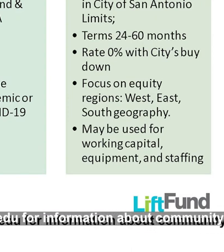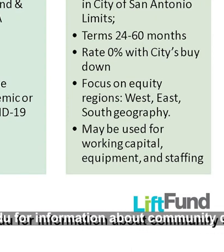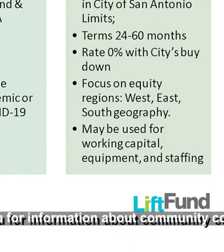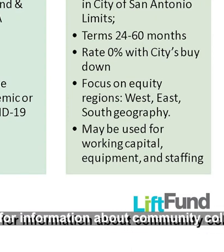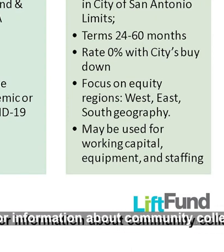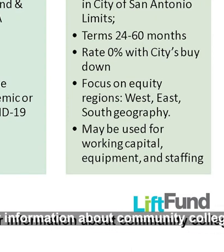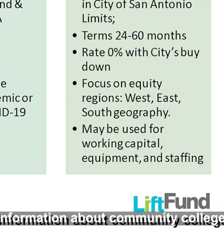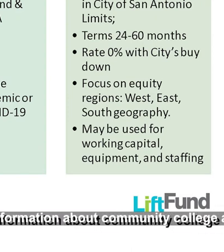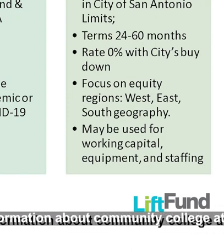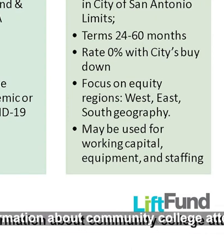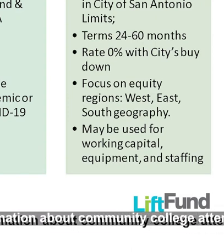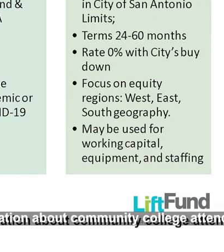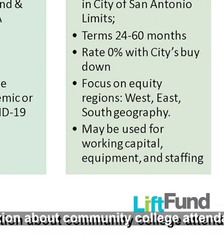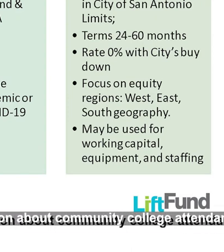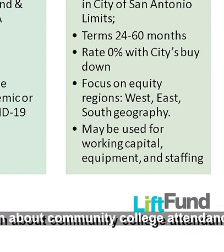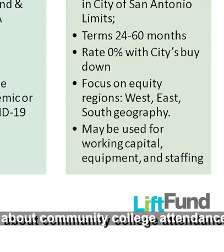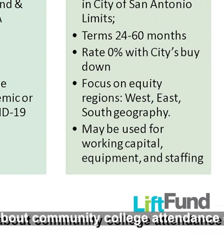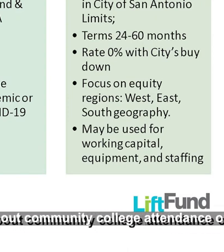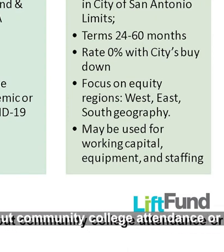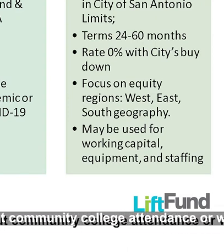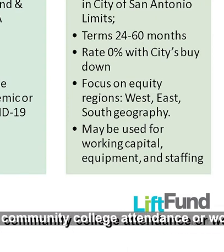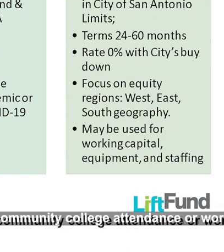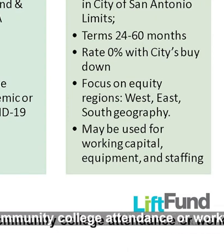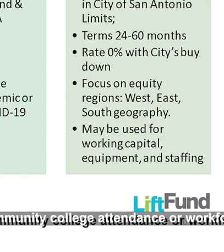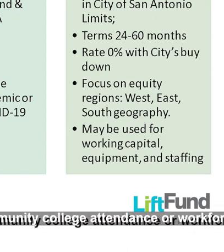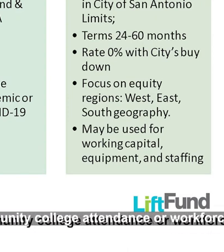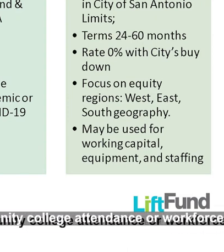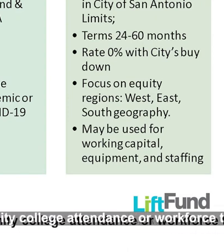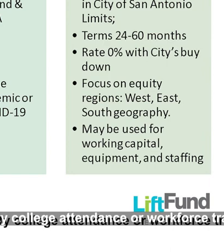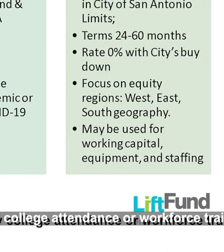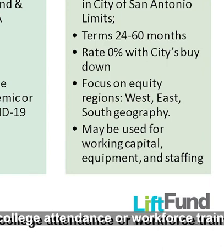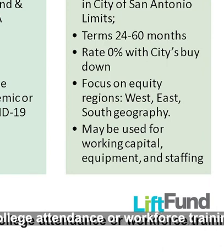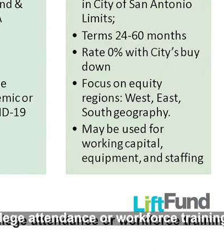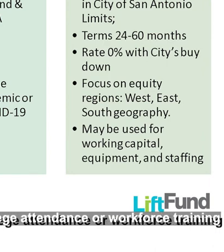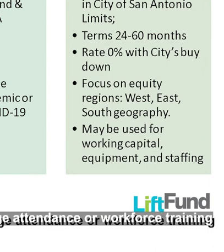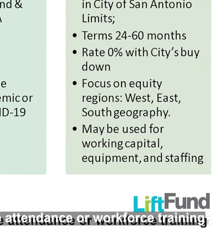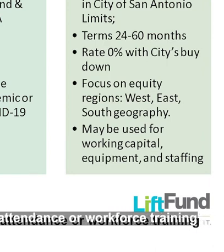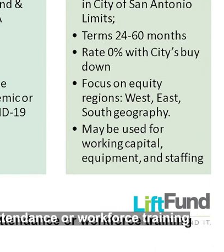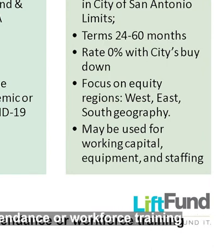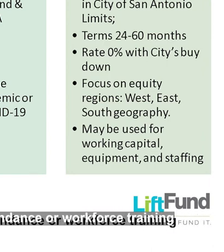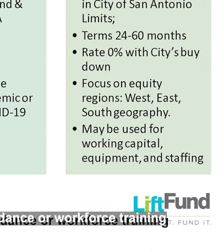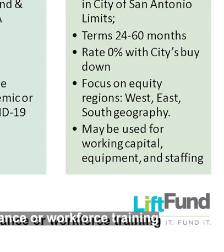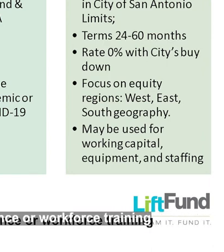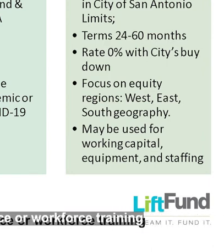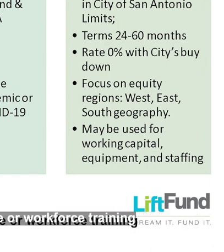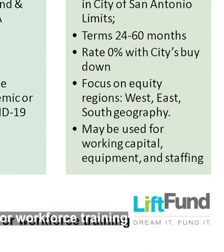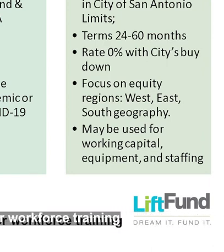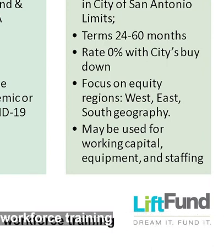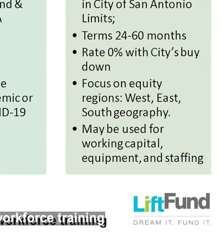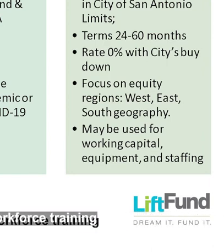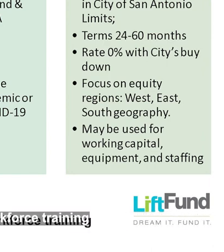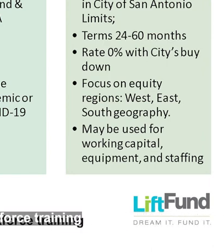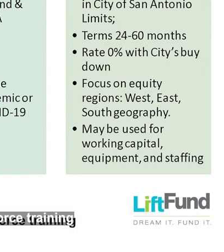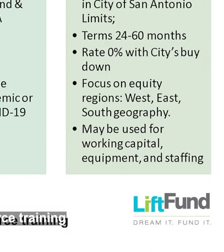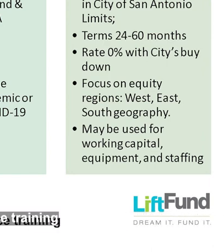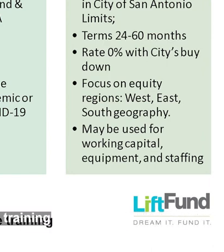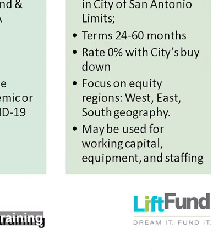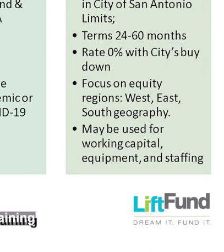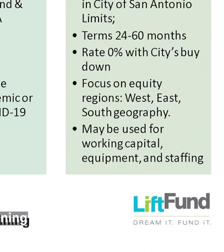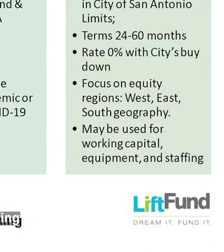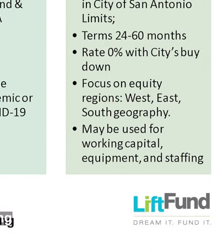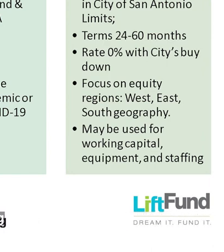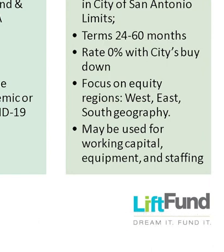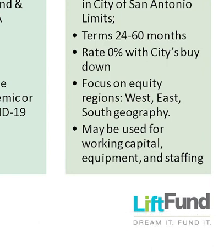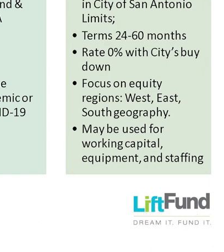And then go ahead and talk about the other three products. SBA 7A, which is what we call our community advantage. And this is a loan up to $250